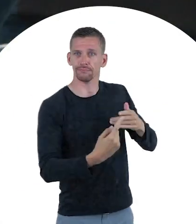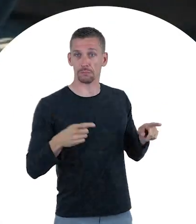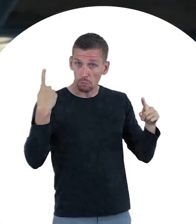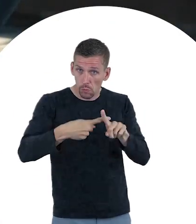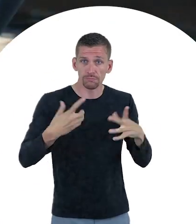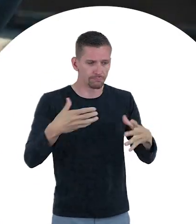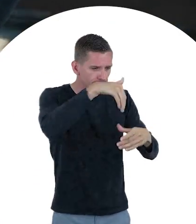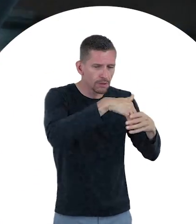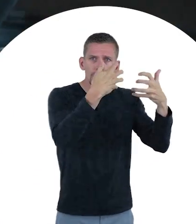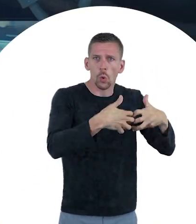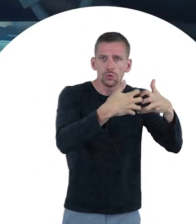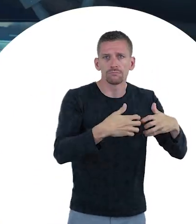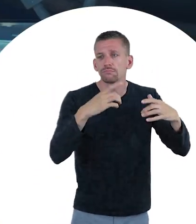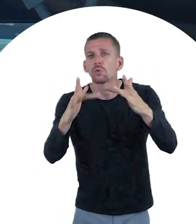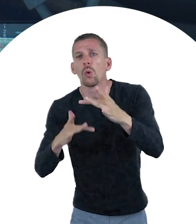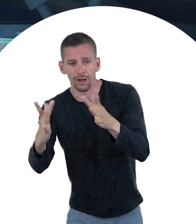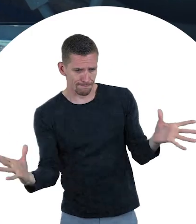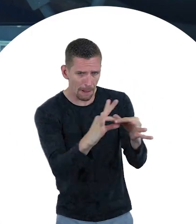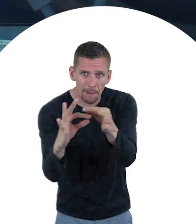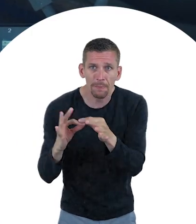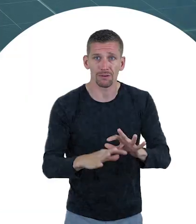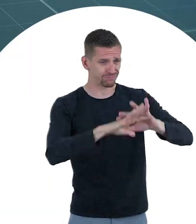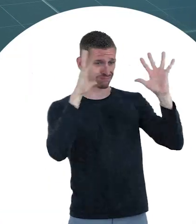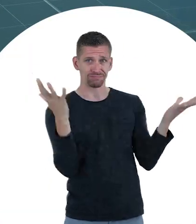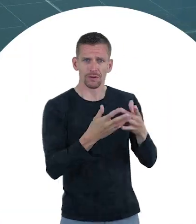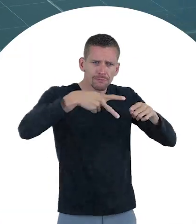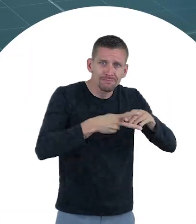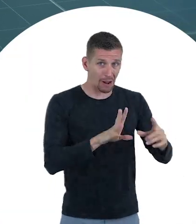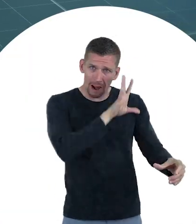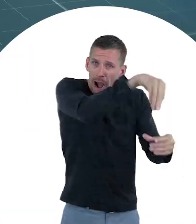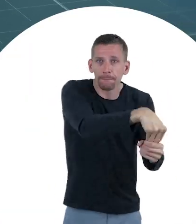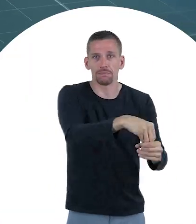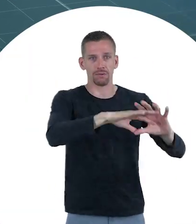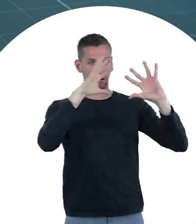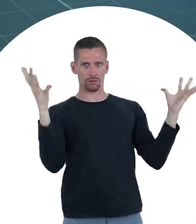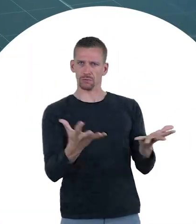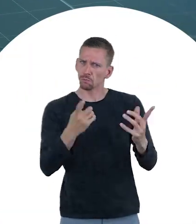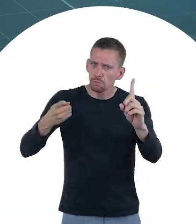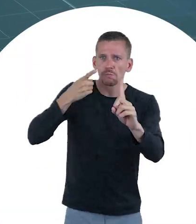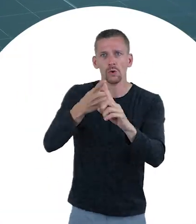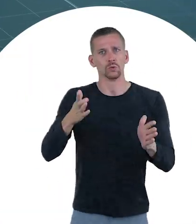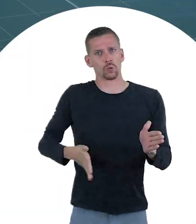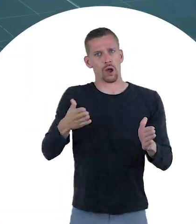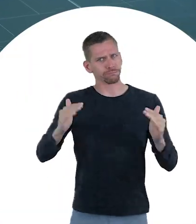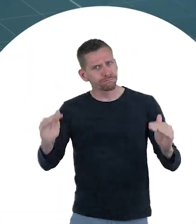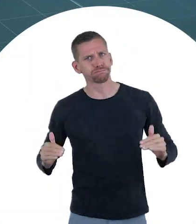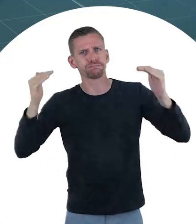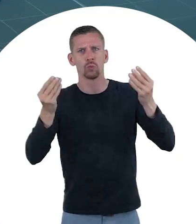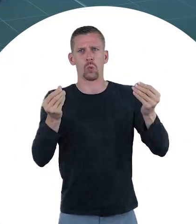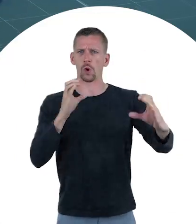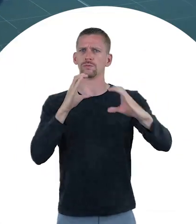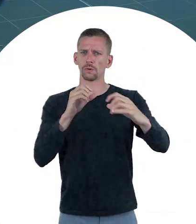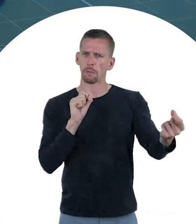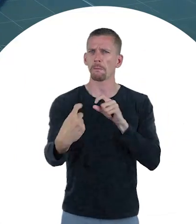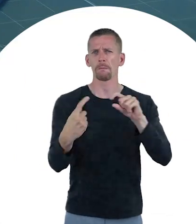the Internet of Things, smart maintenance. The railways need a suitable system to circulate these ever